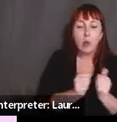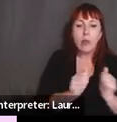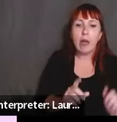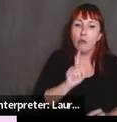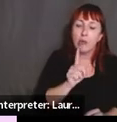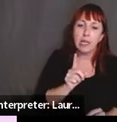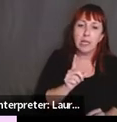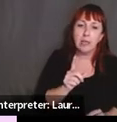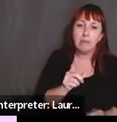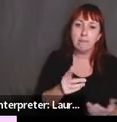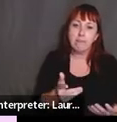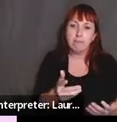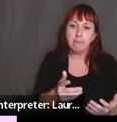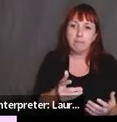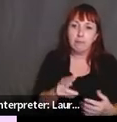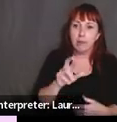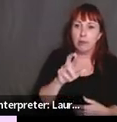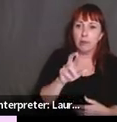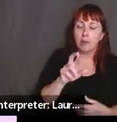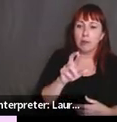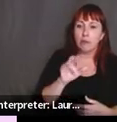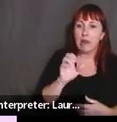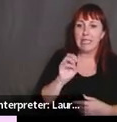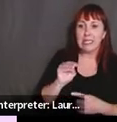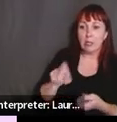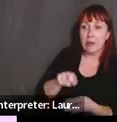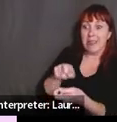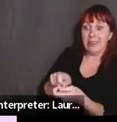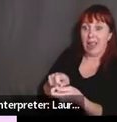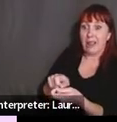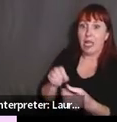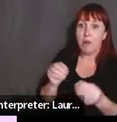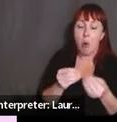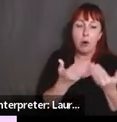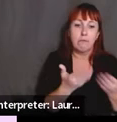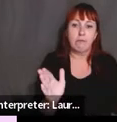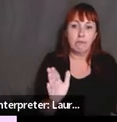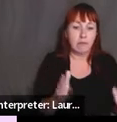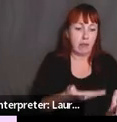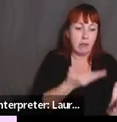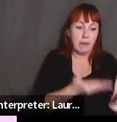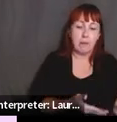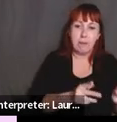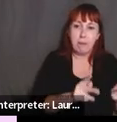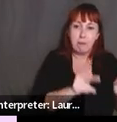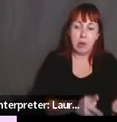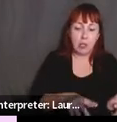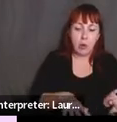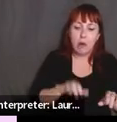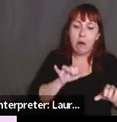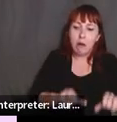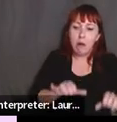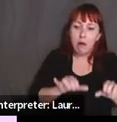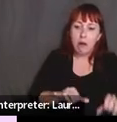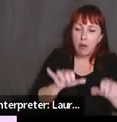speaking about racism per se, they by themselves discover which were